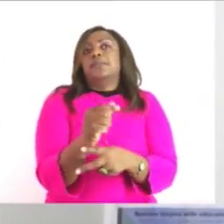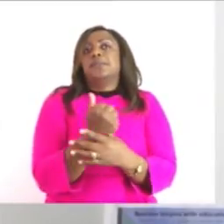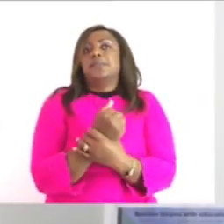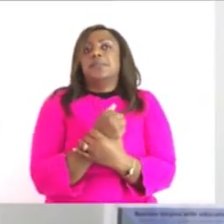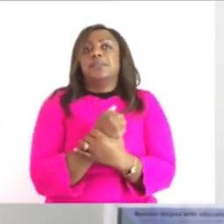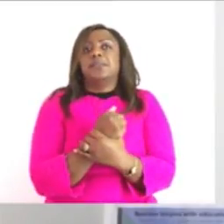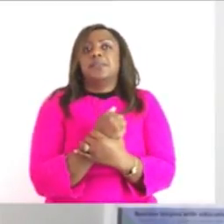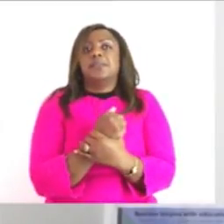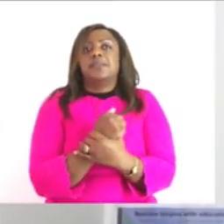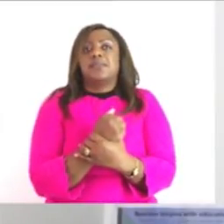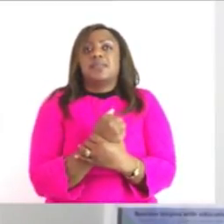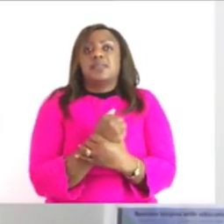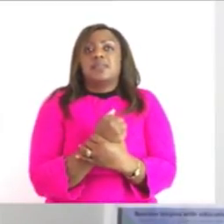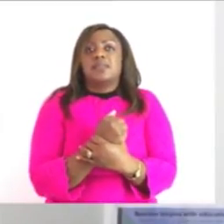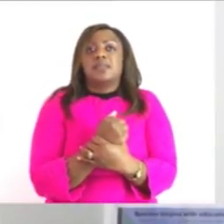and the comment